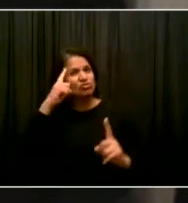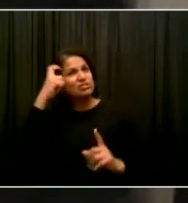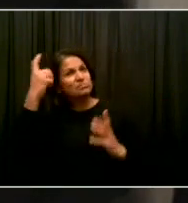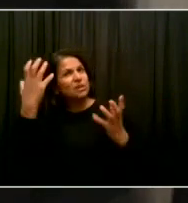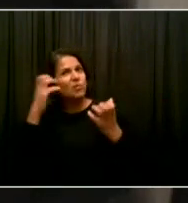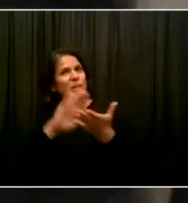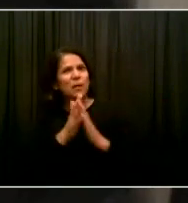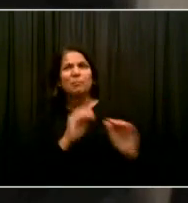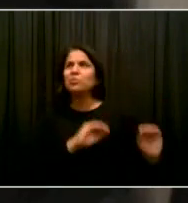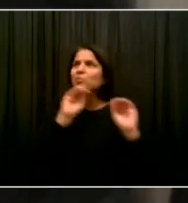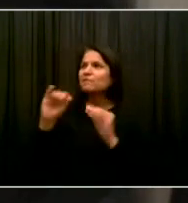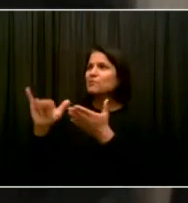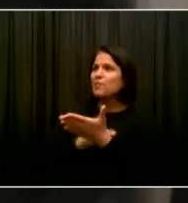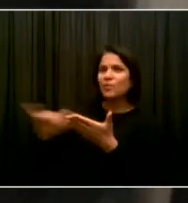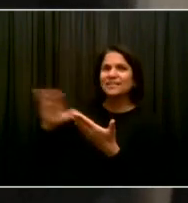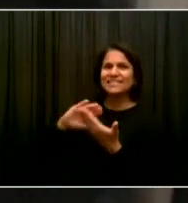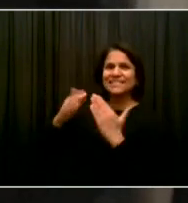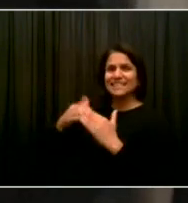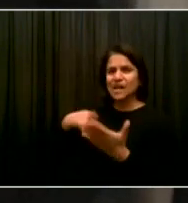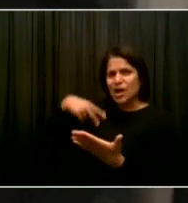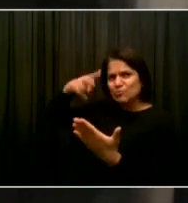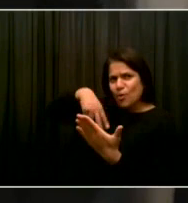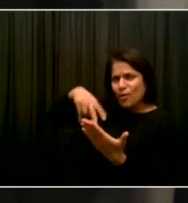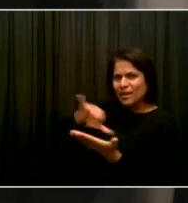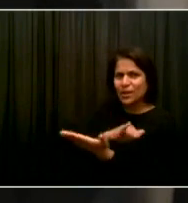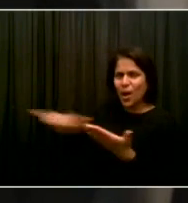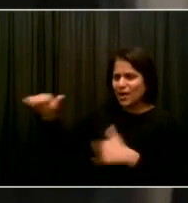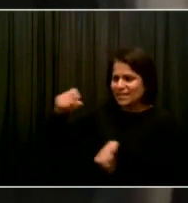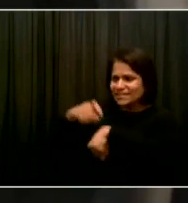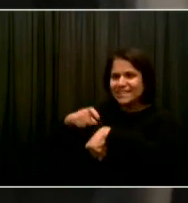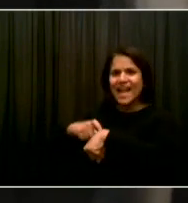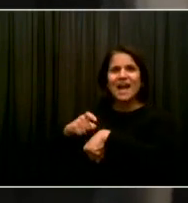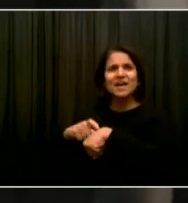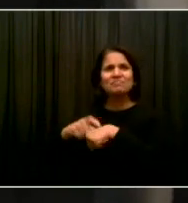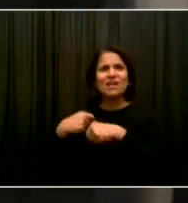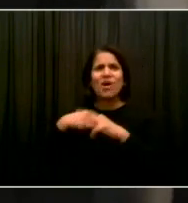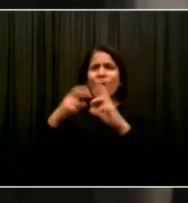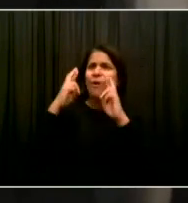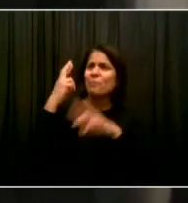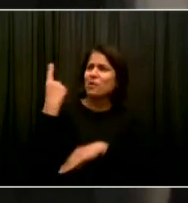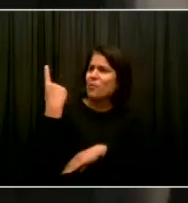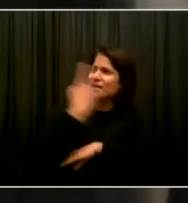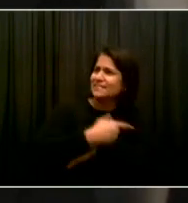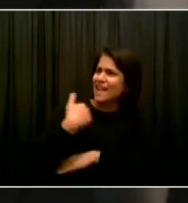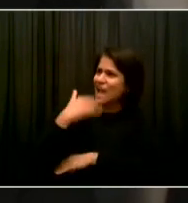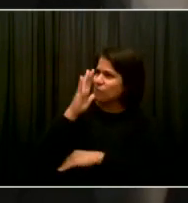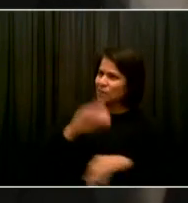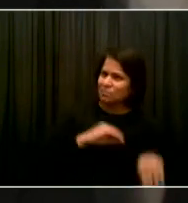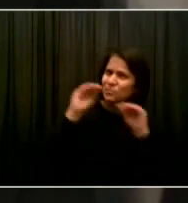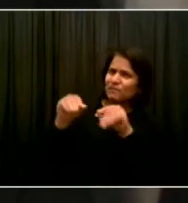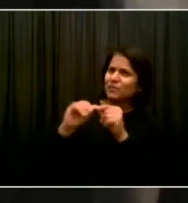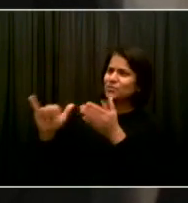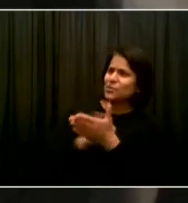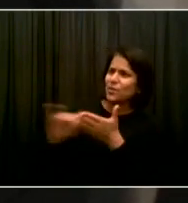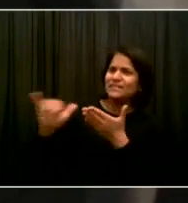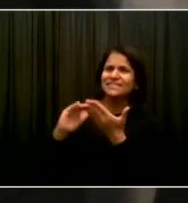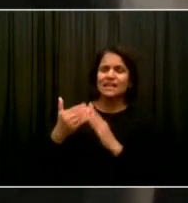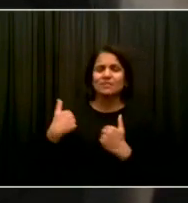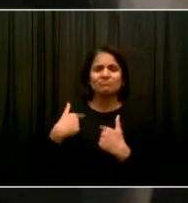Times, hoping one day I would live here. And I must say that you,